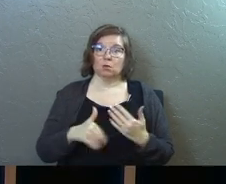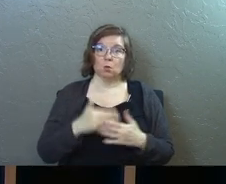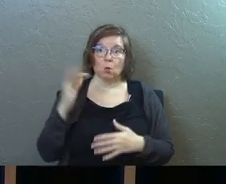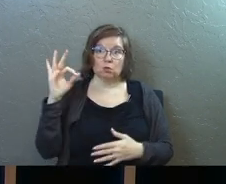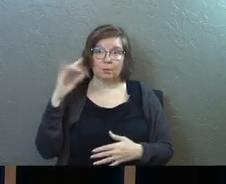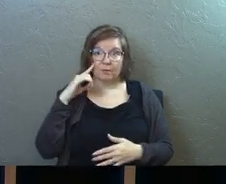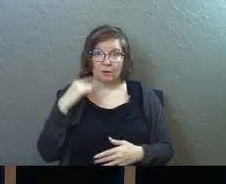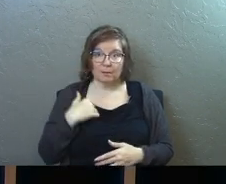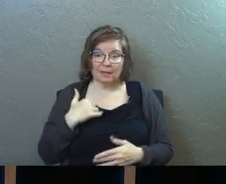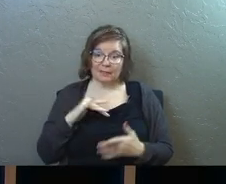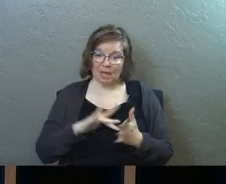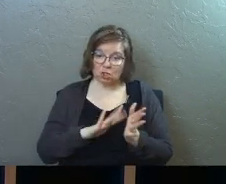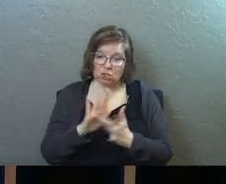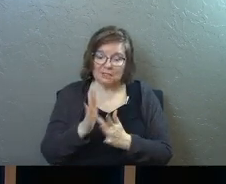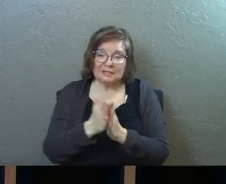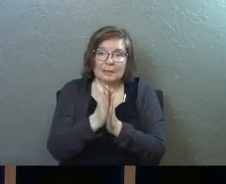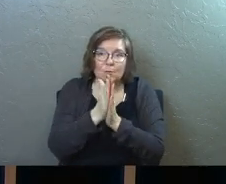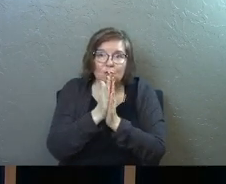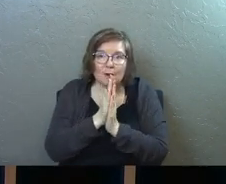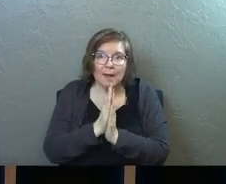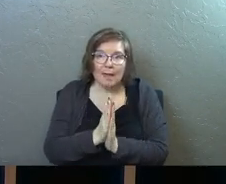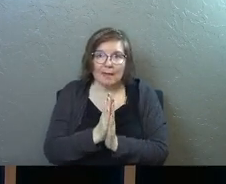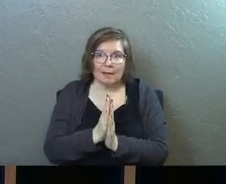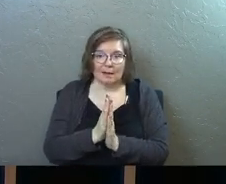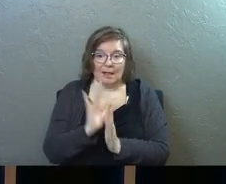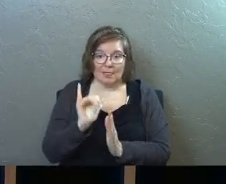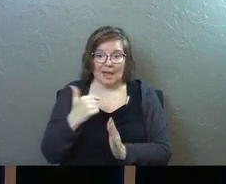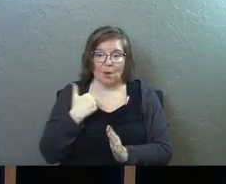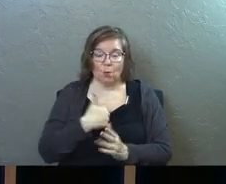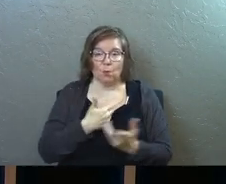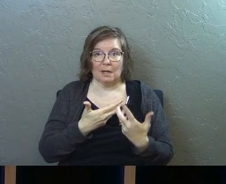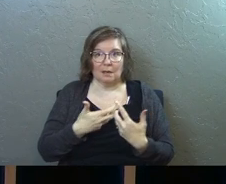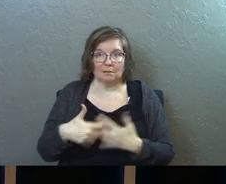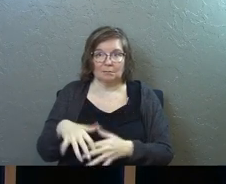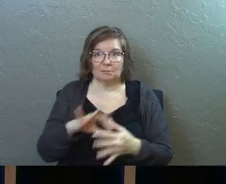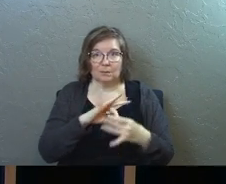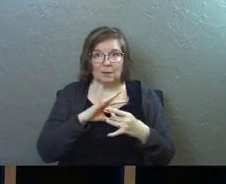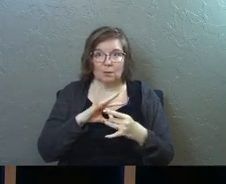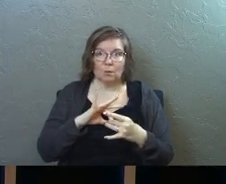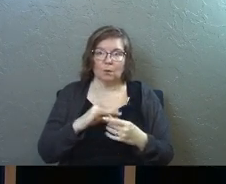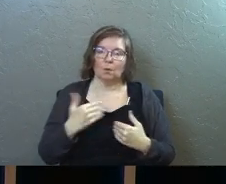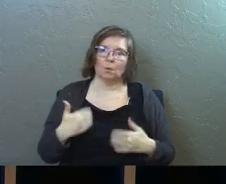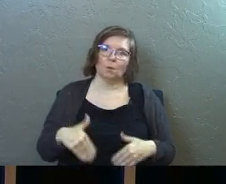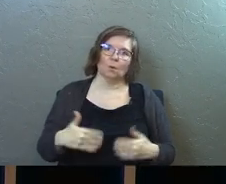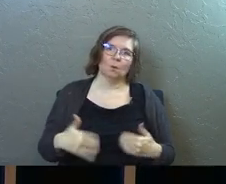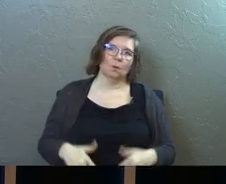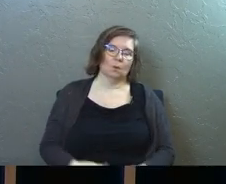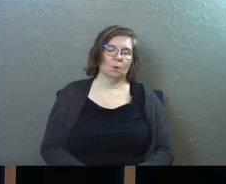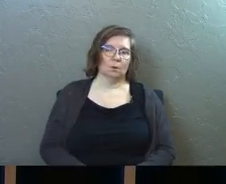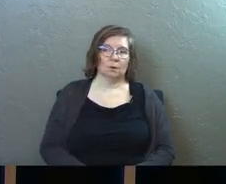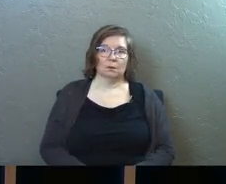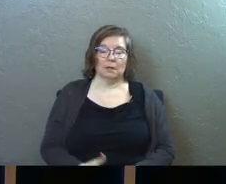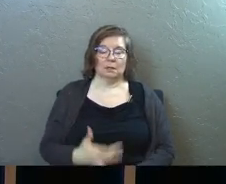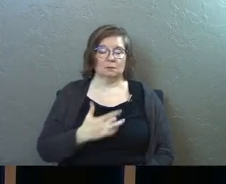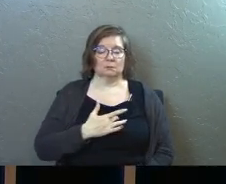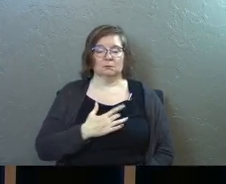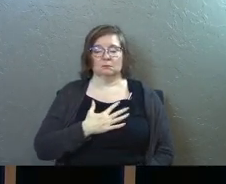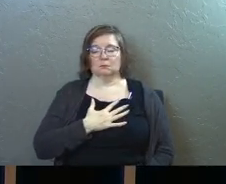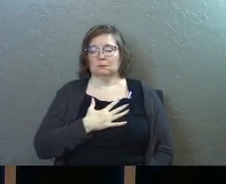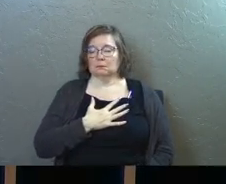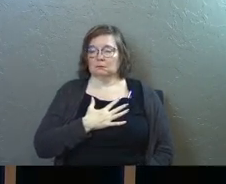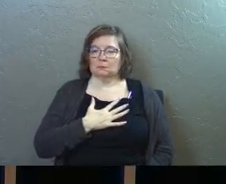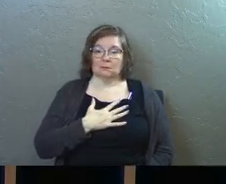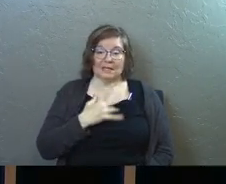whole sermon is that Jesus prayed that we'd be one oh just gets me